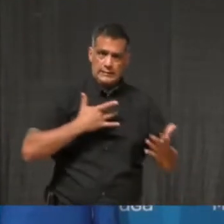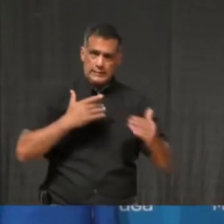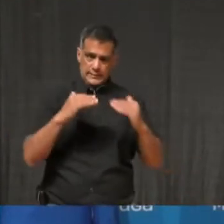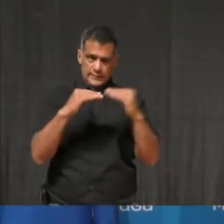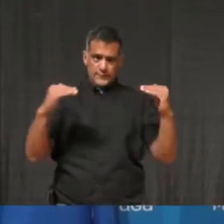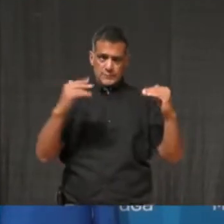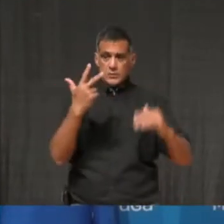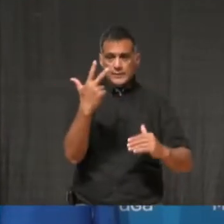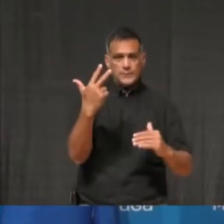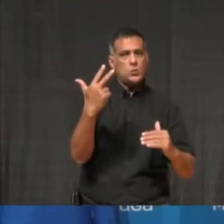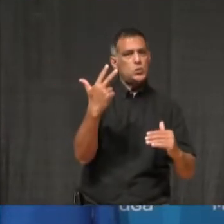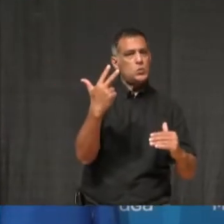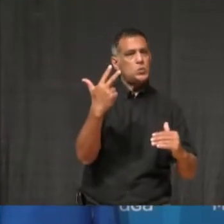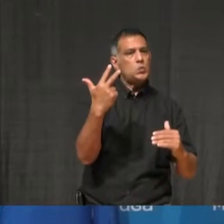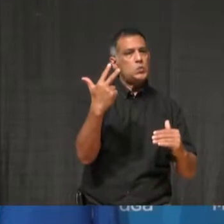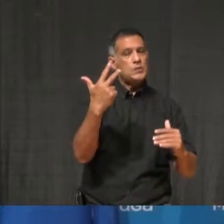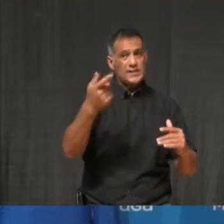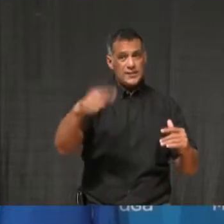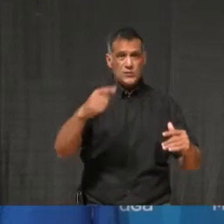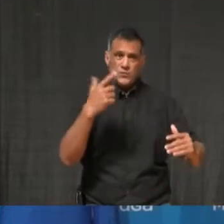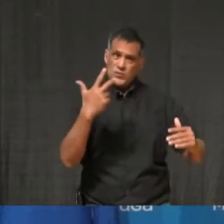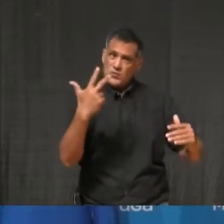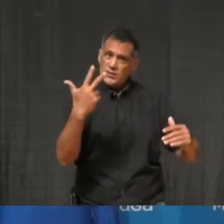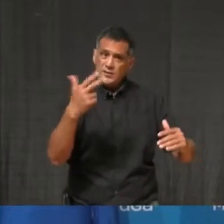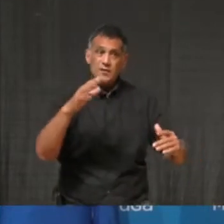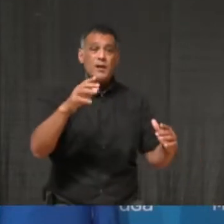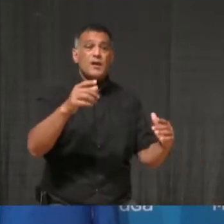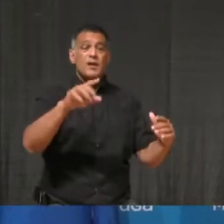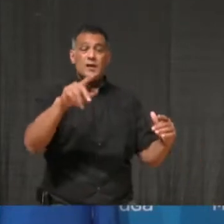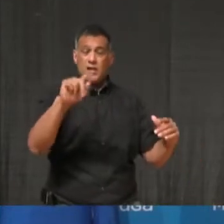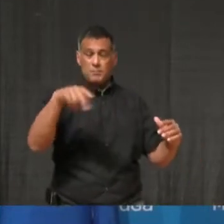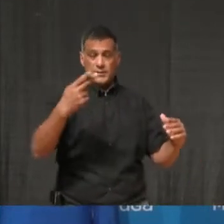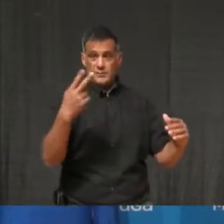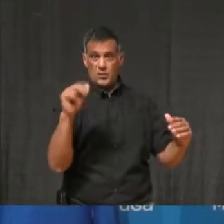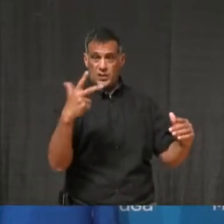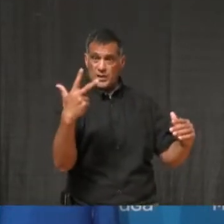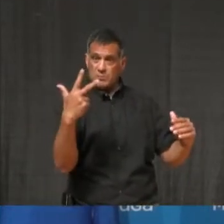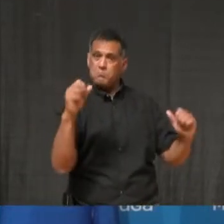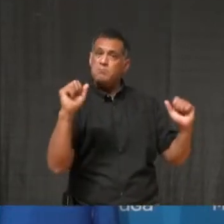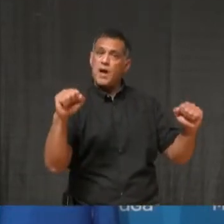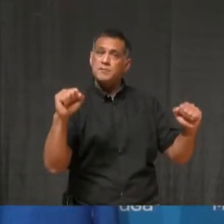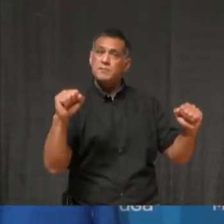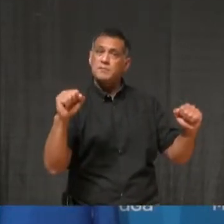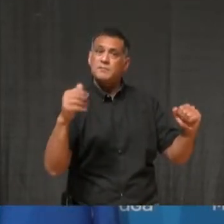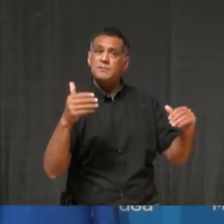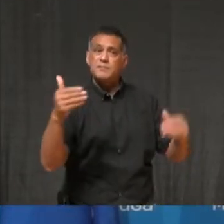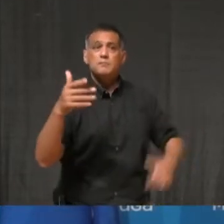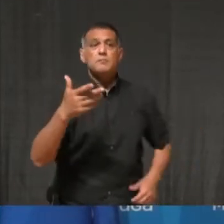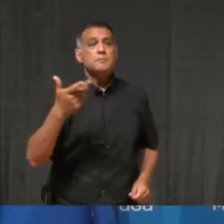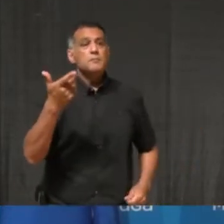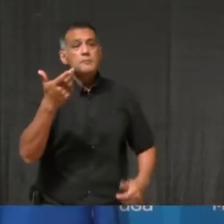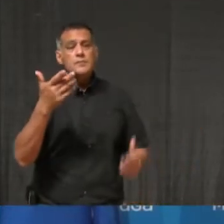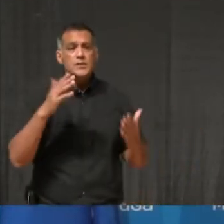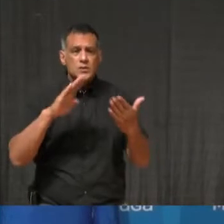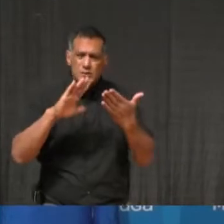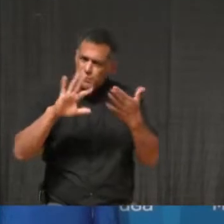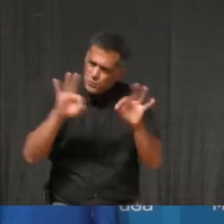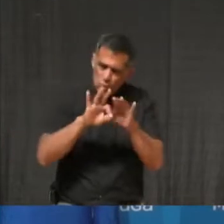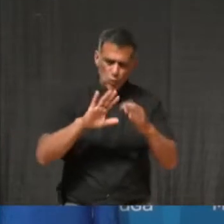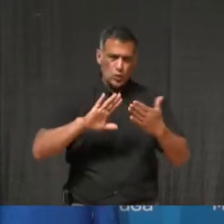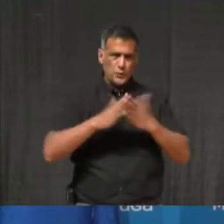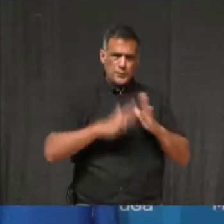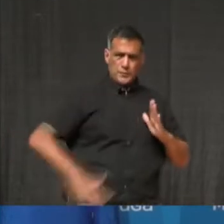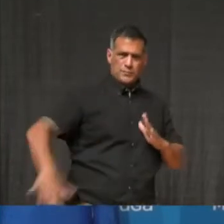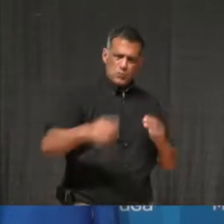that simple. And that's why I'm asking the community to step up and support our small businesses by doing their